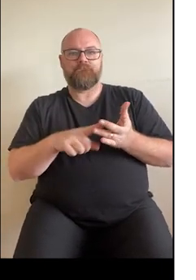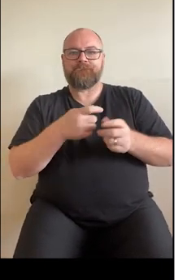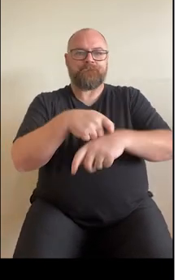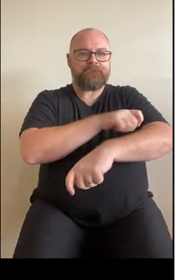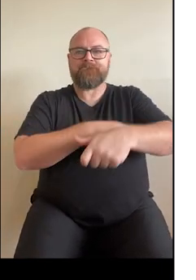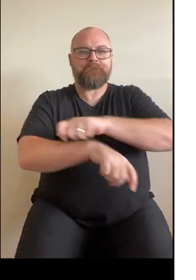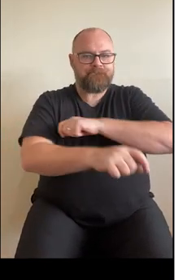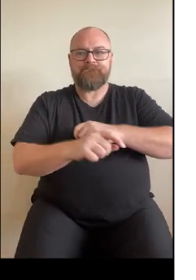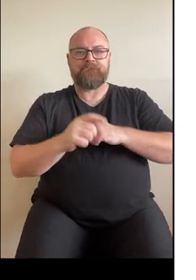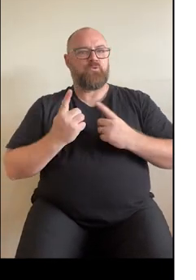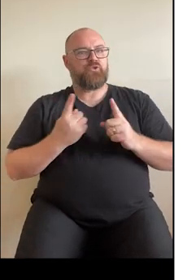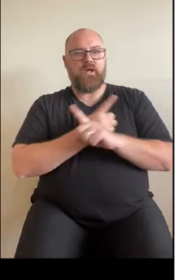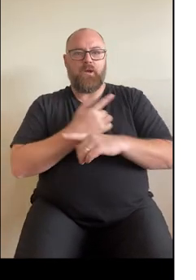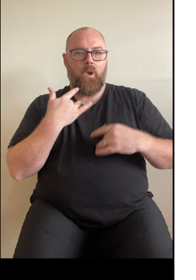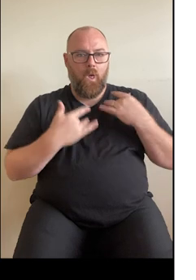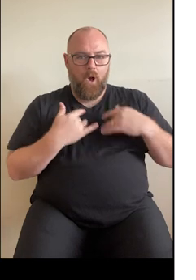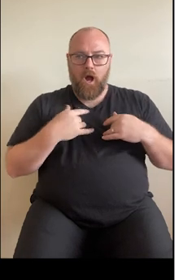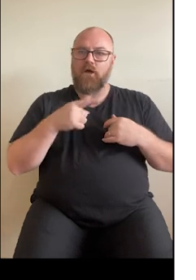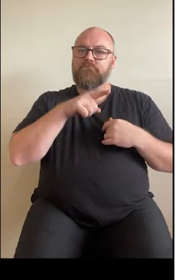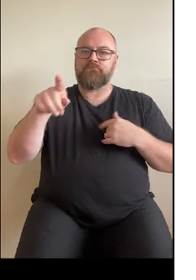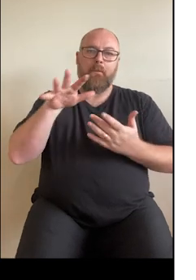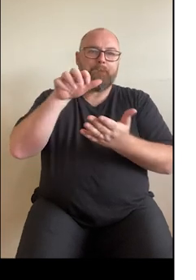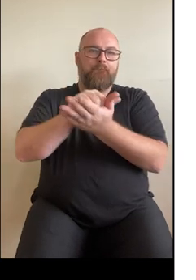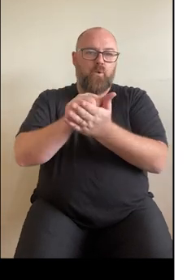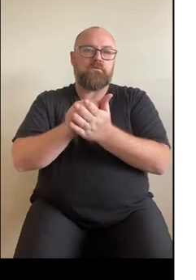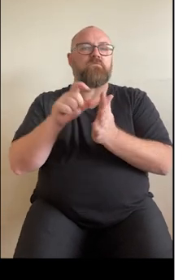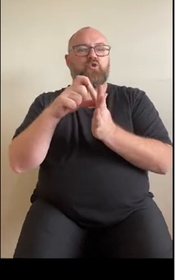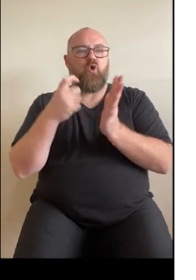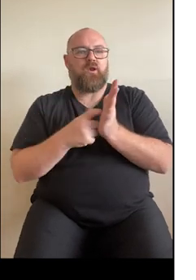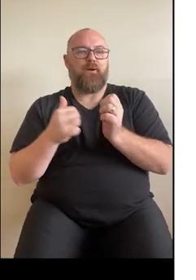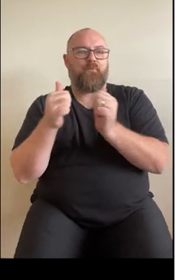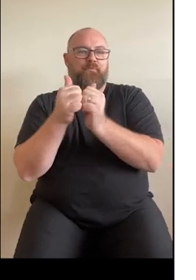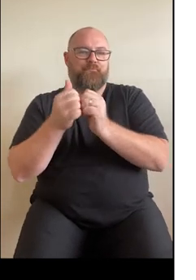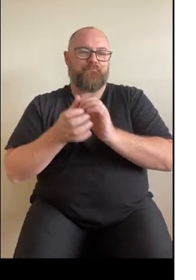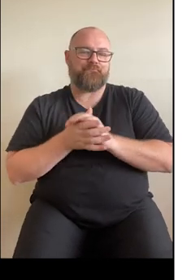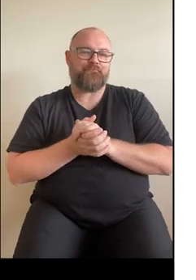take action and book in to see a GP for a heart health check.